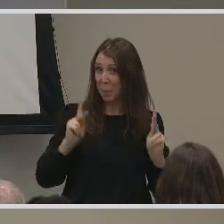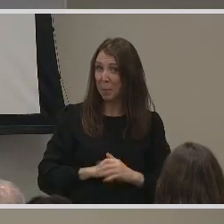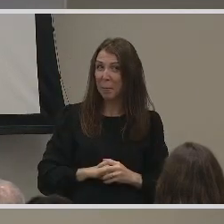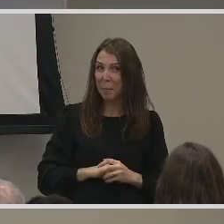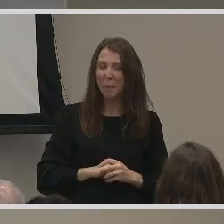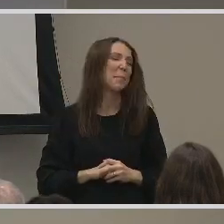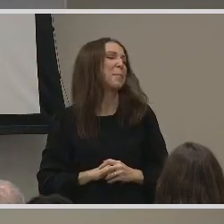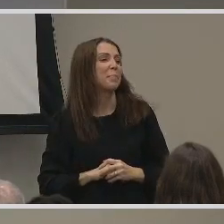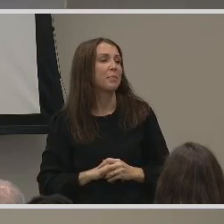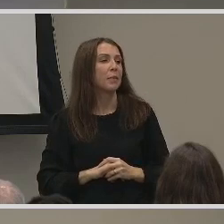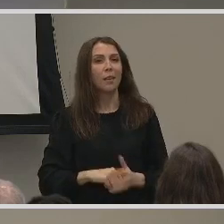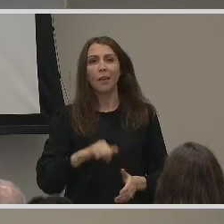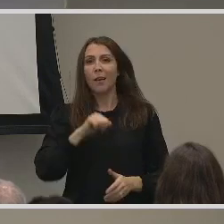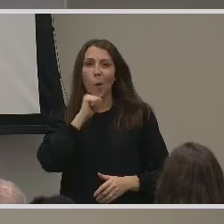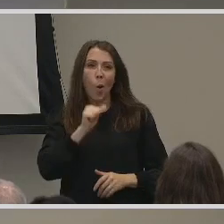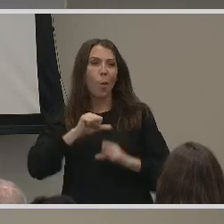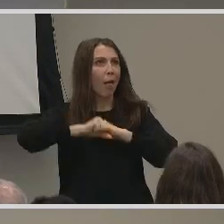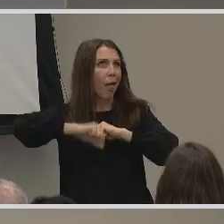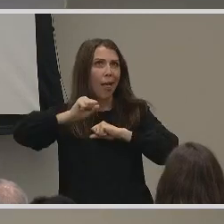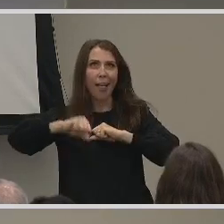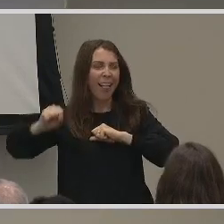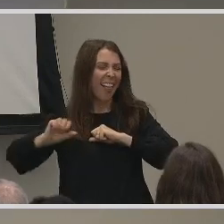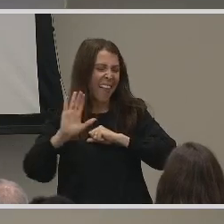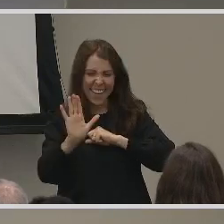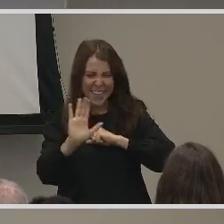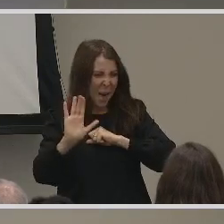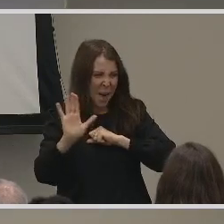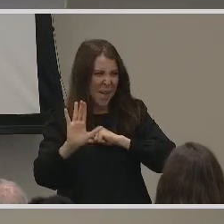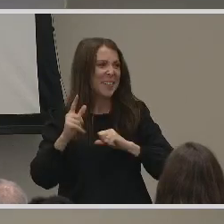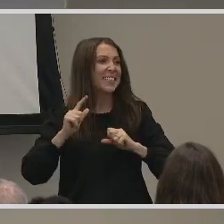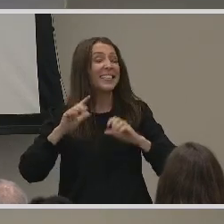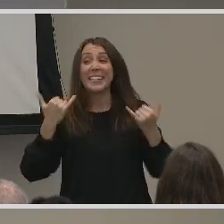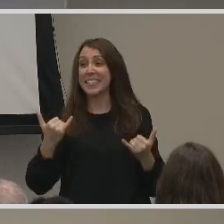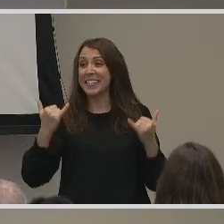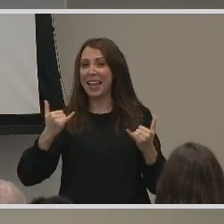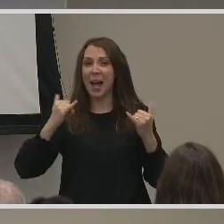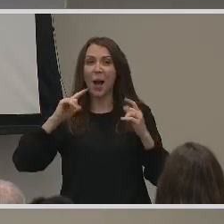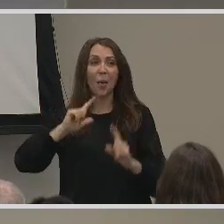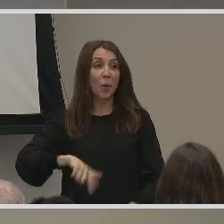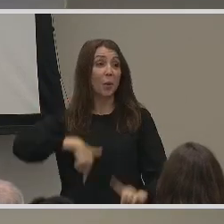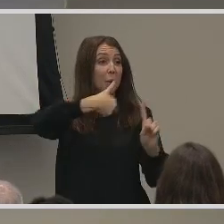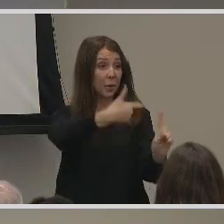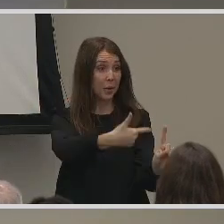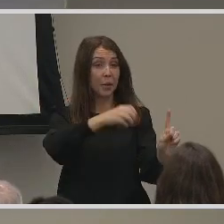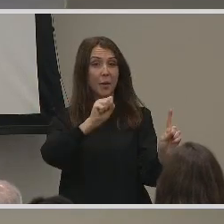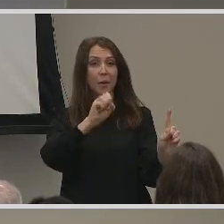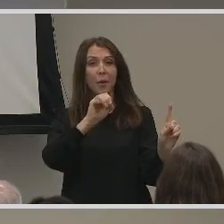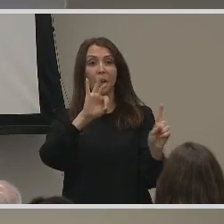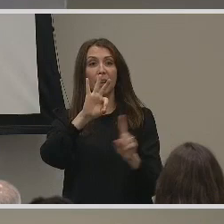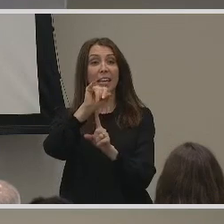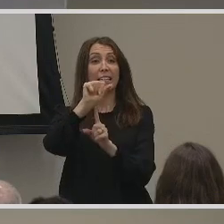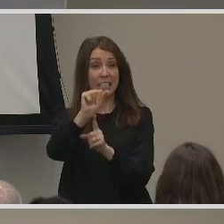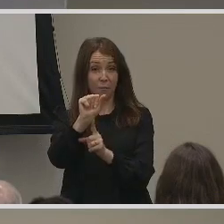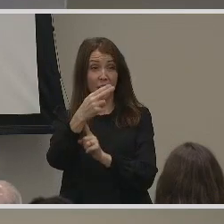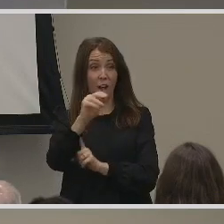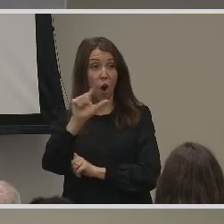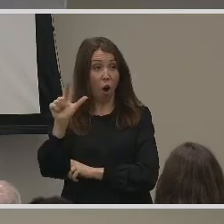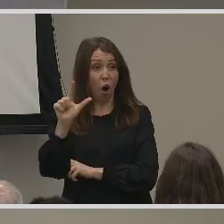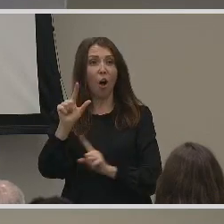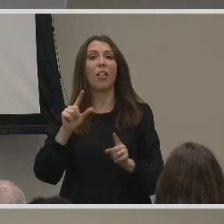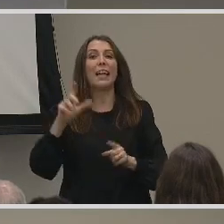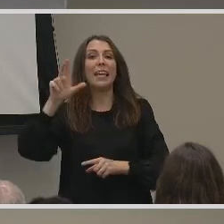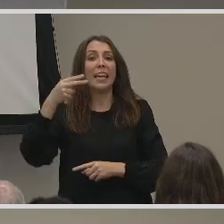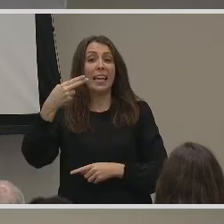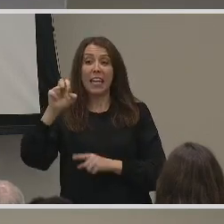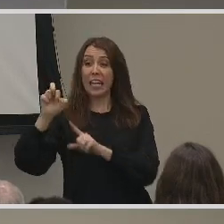I won't labor here long, and I'm going to turn the podium over to Sophia Hall from Hear From